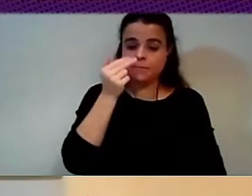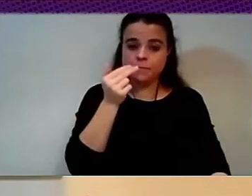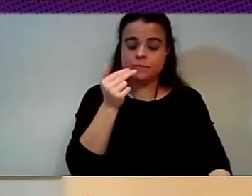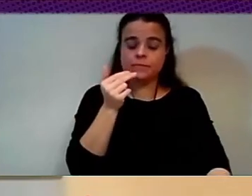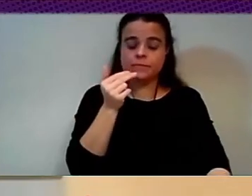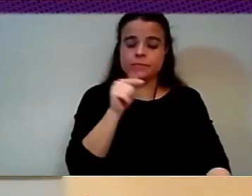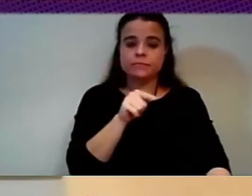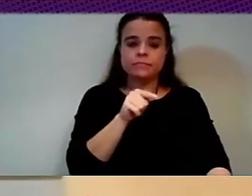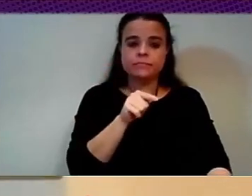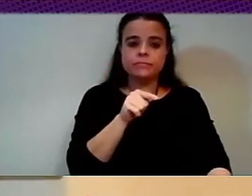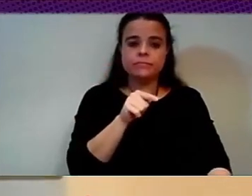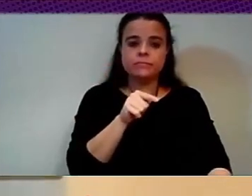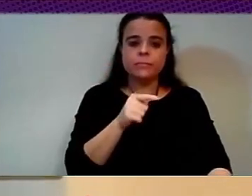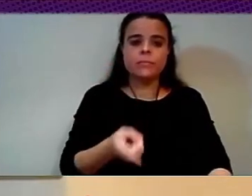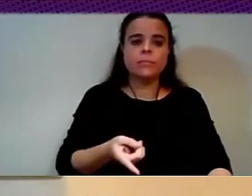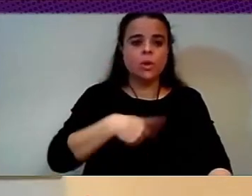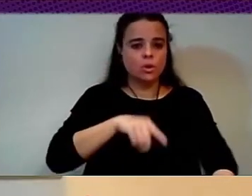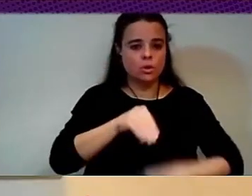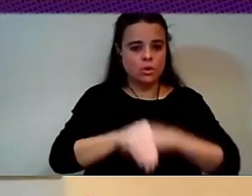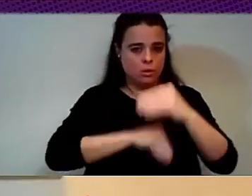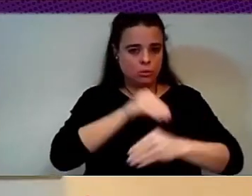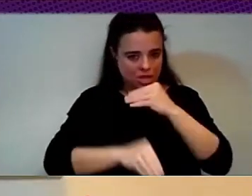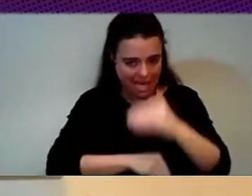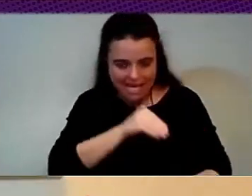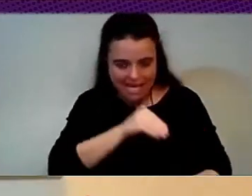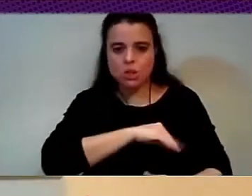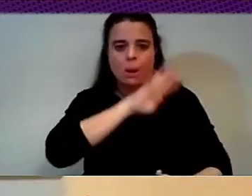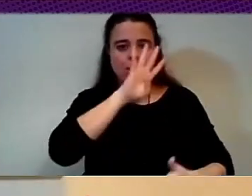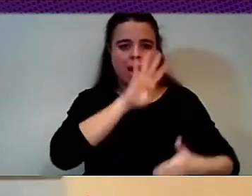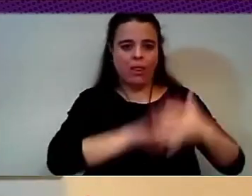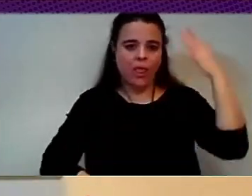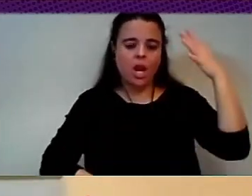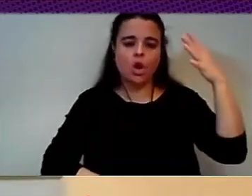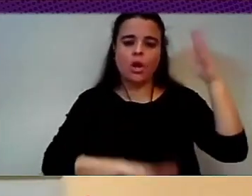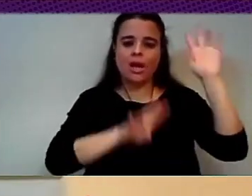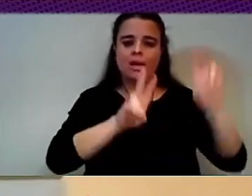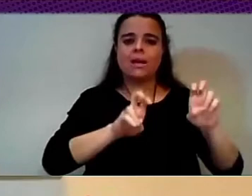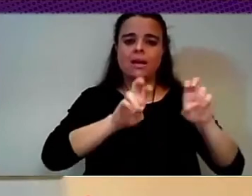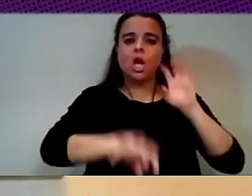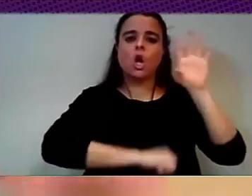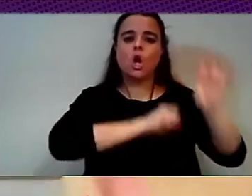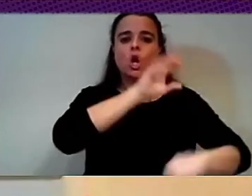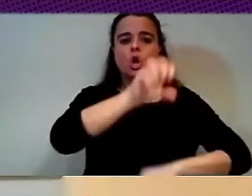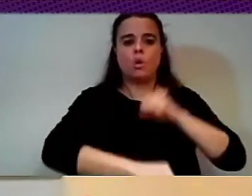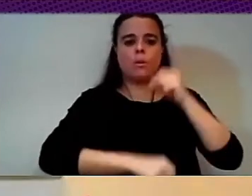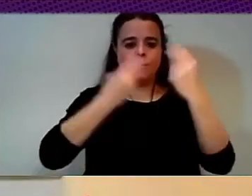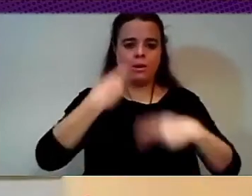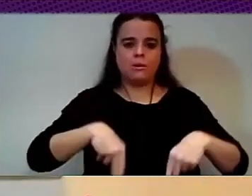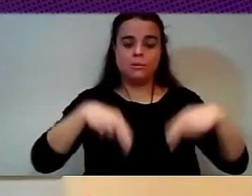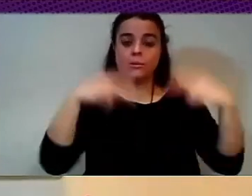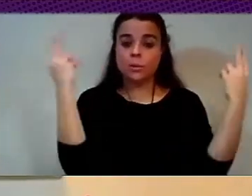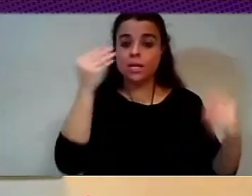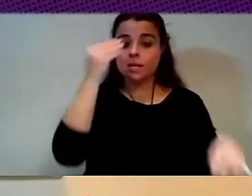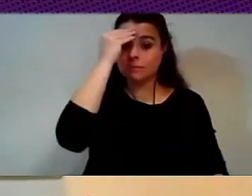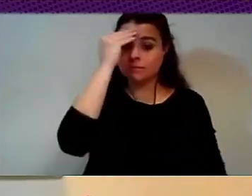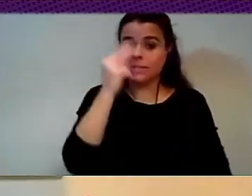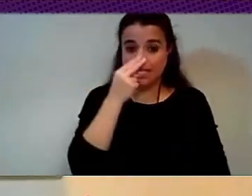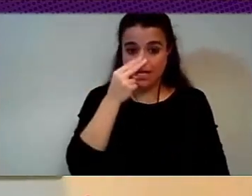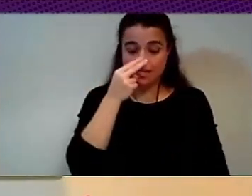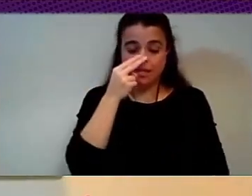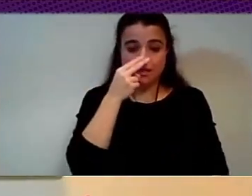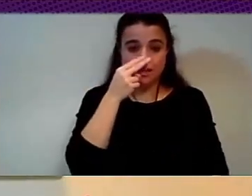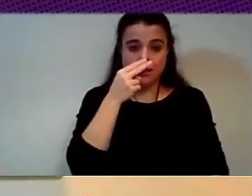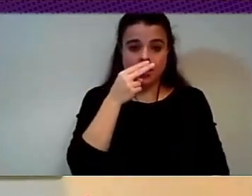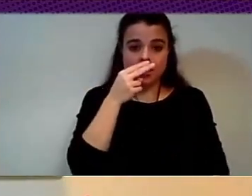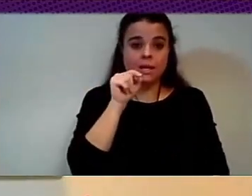procurement, it will be good to move out also, not only for public procurement, but an agreement that you do with all the platforms.